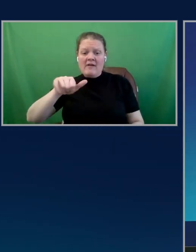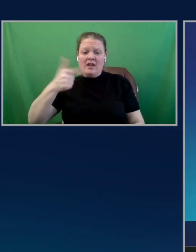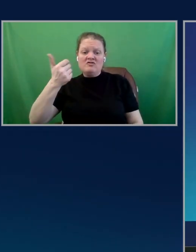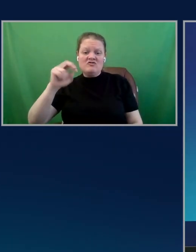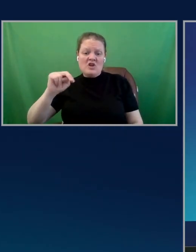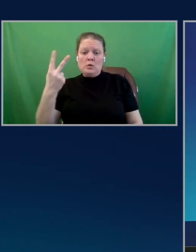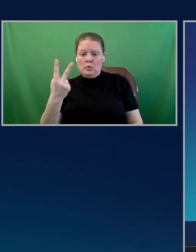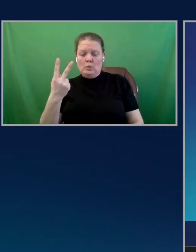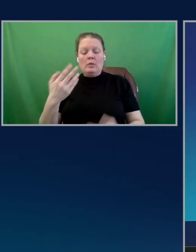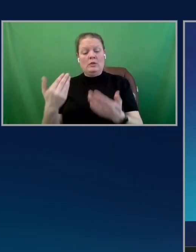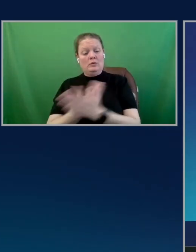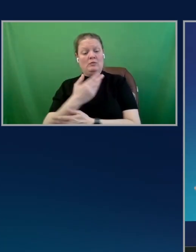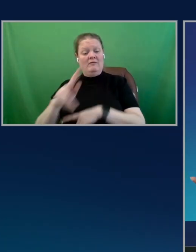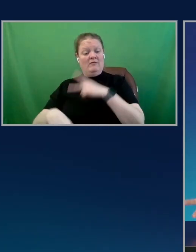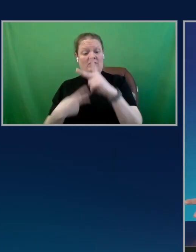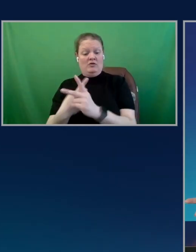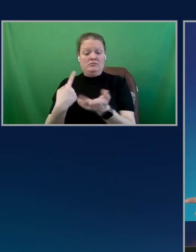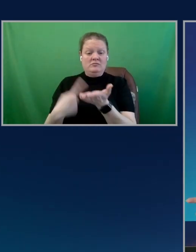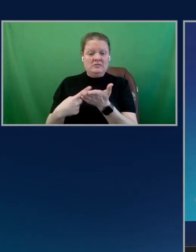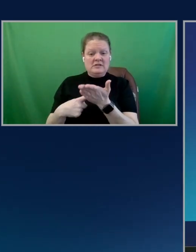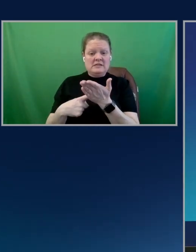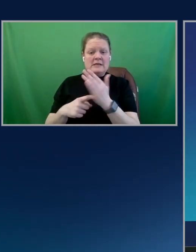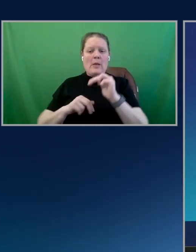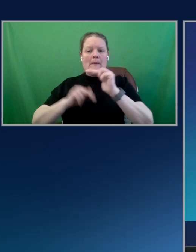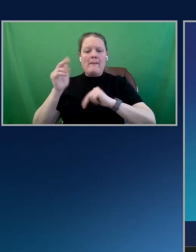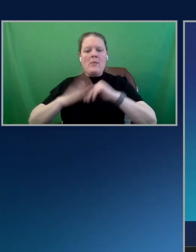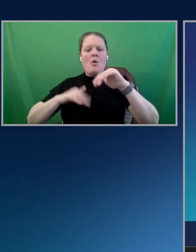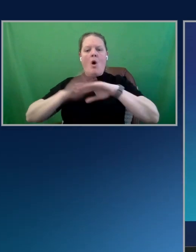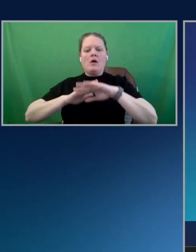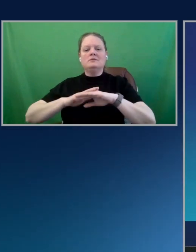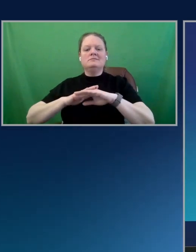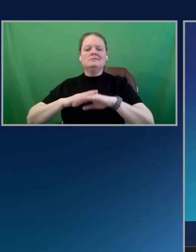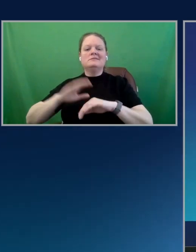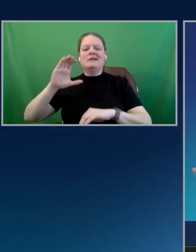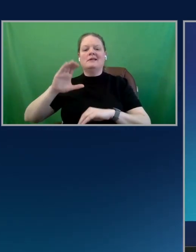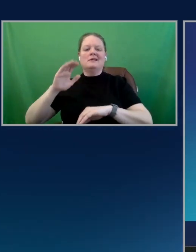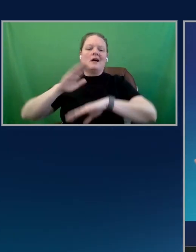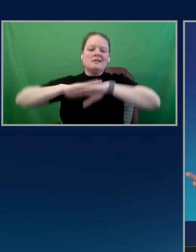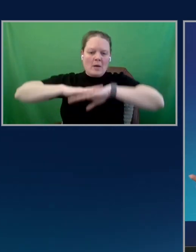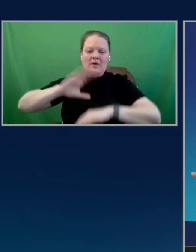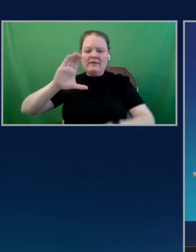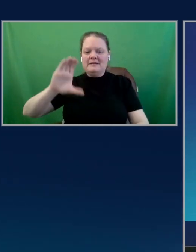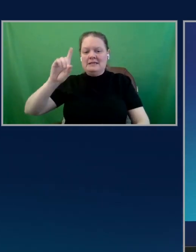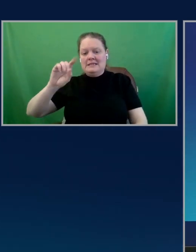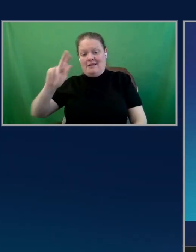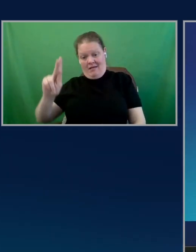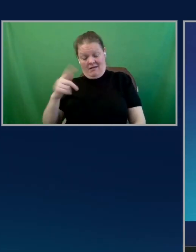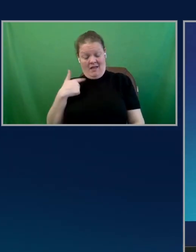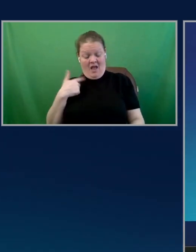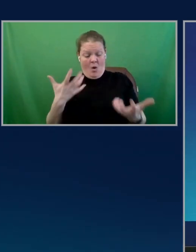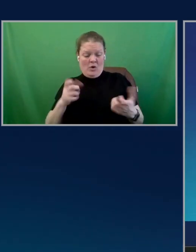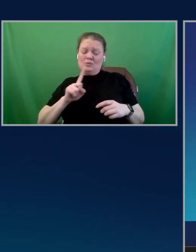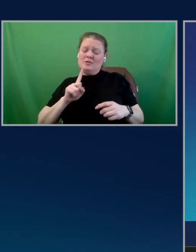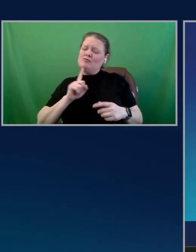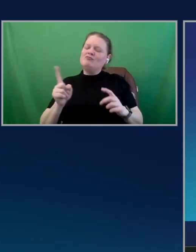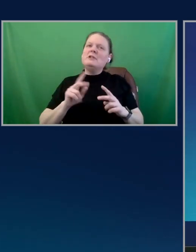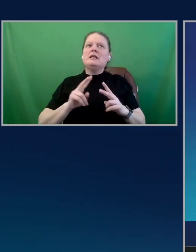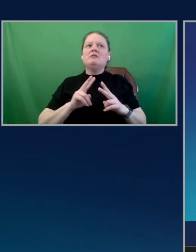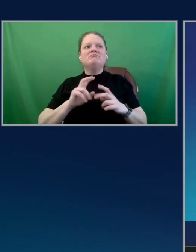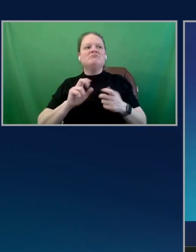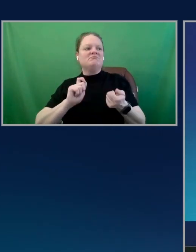been talking about is built on top of the CDK. So if I was like, okay, I want to do something really custom, like, you know,